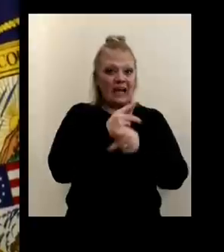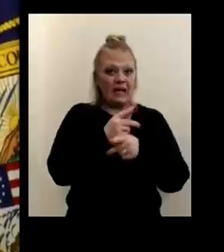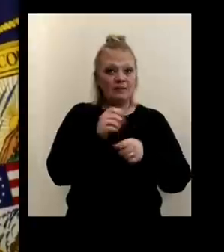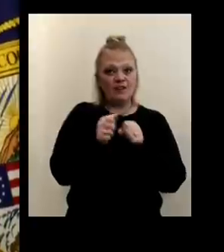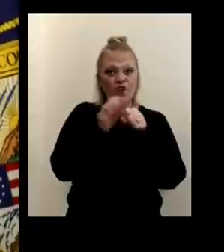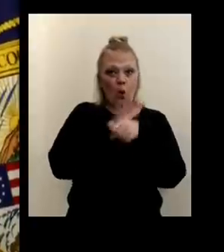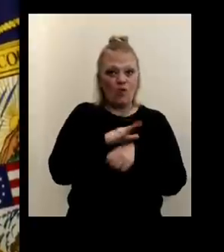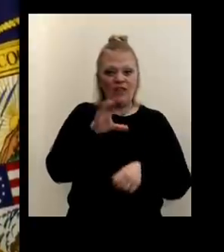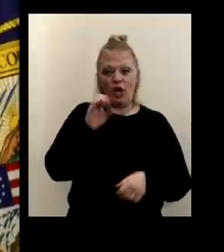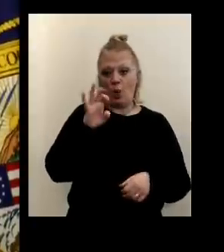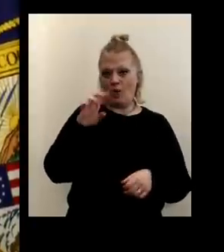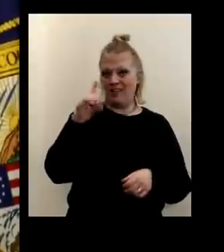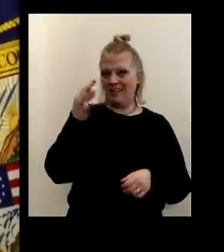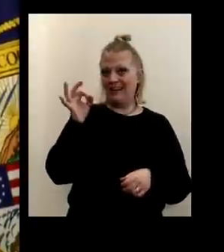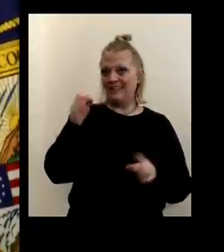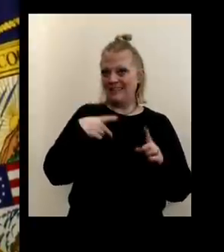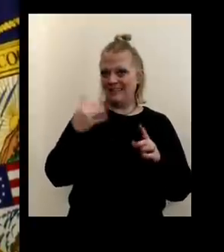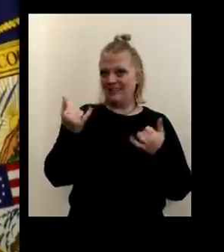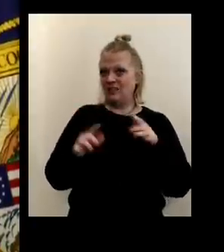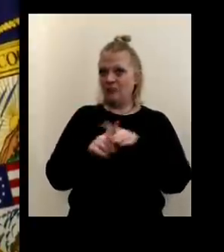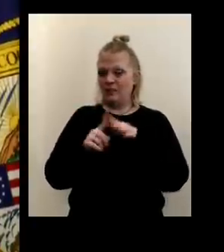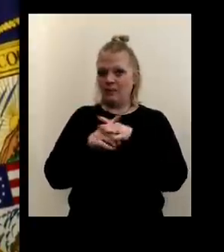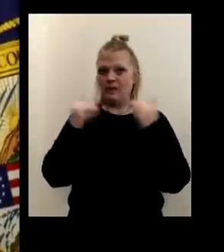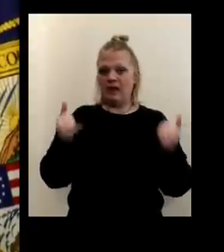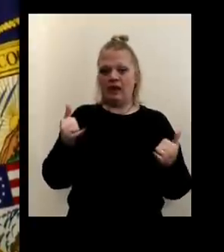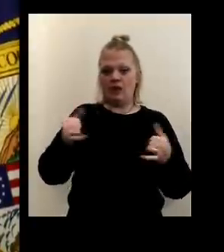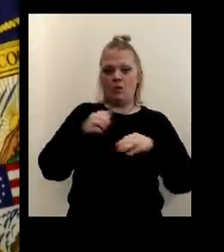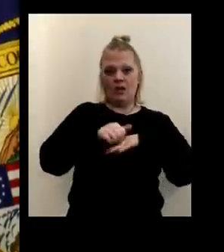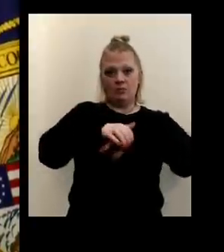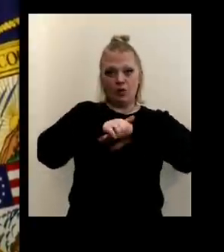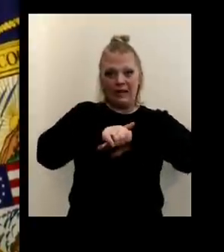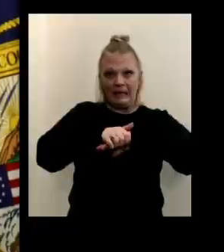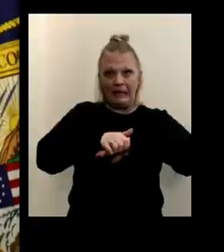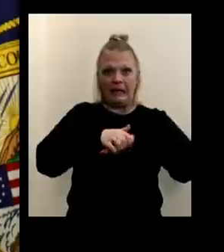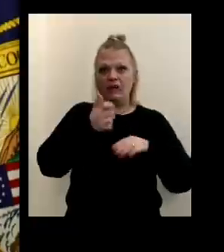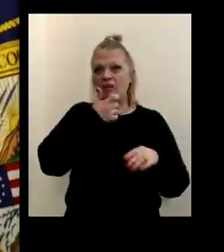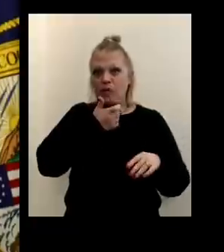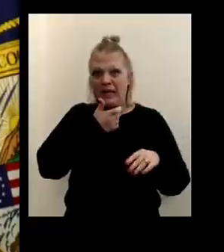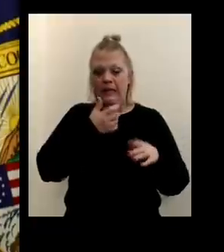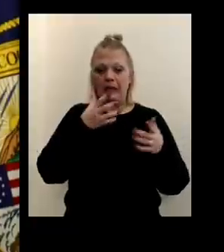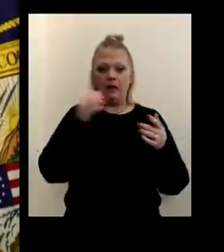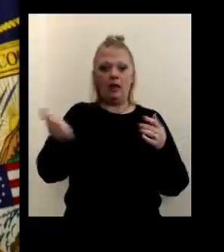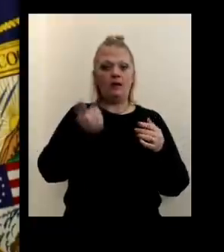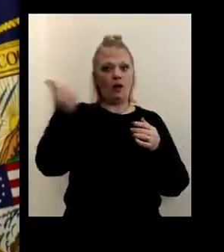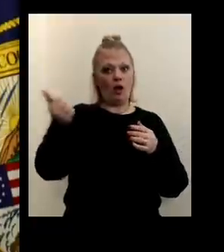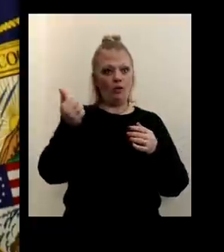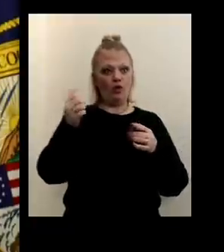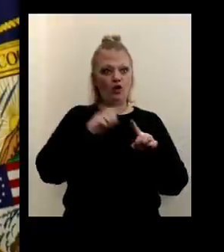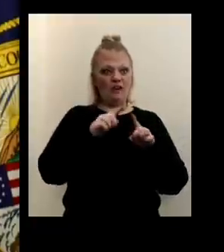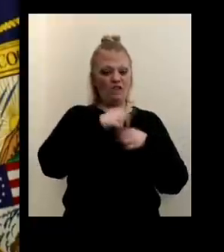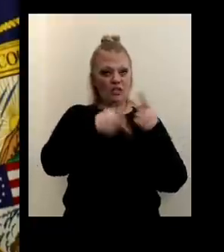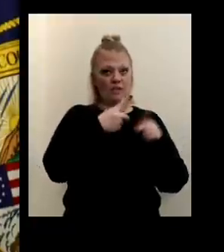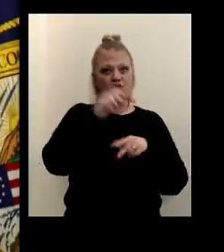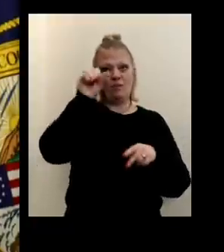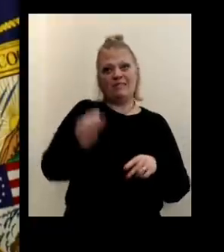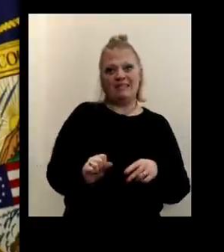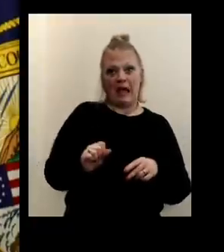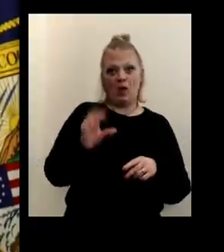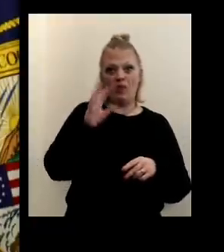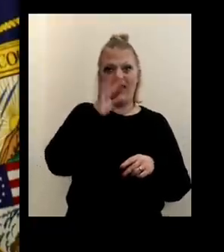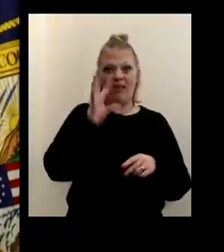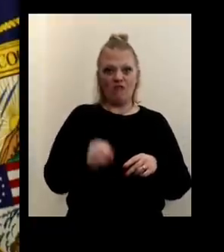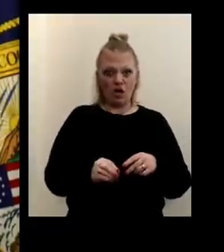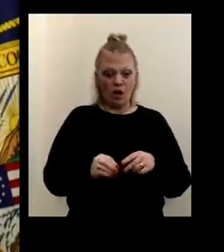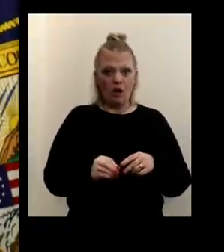in, uh, in Great Britain, as well as now another variant that appears to have come from South Africa that are